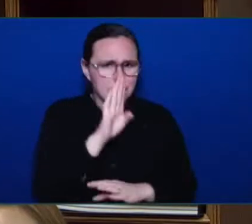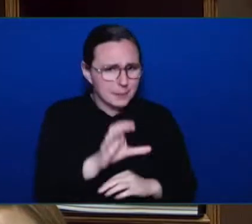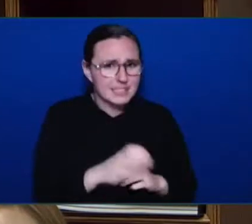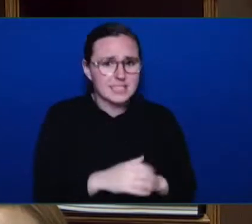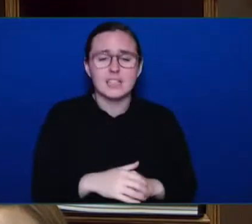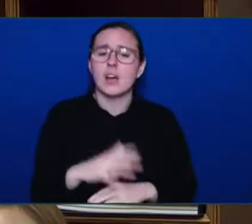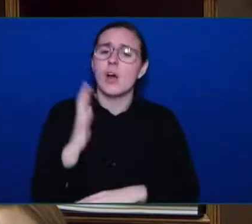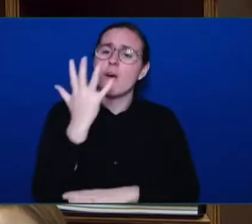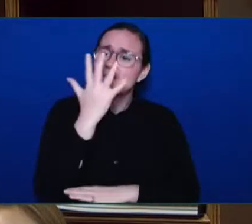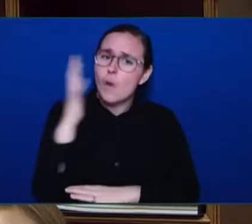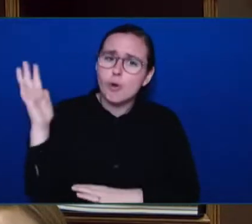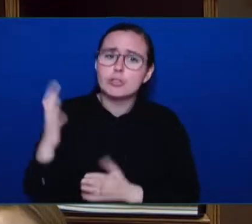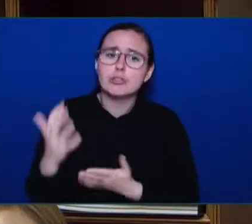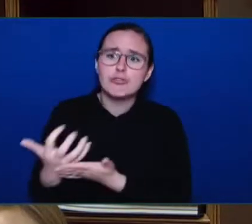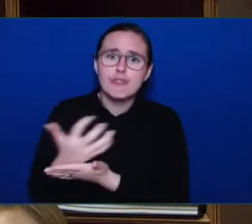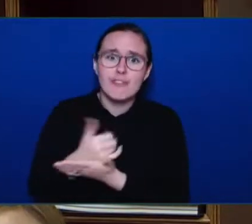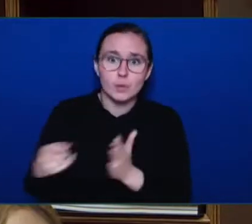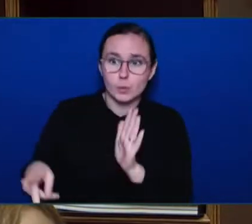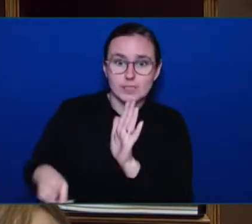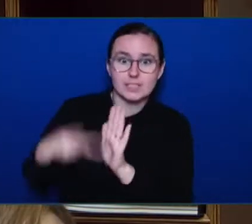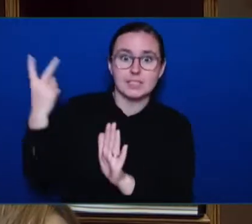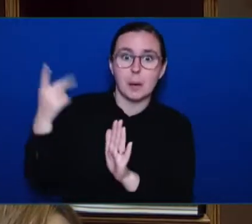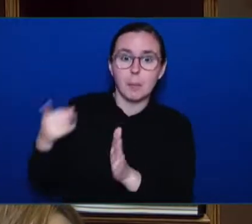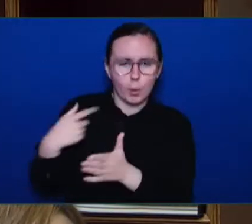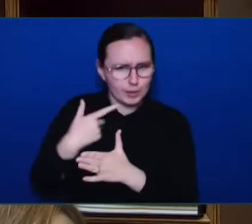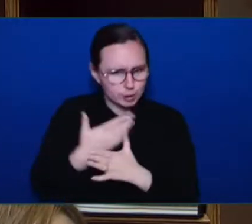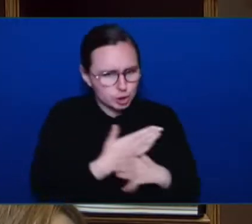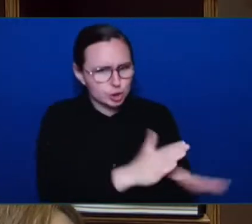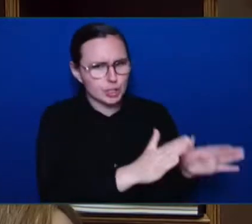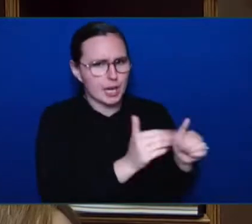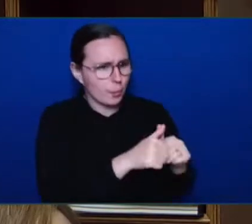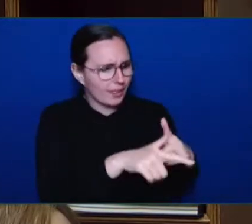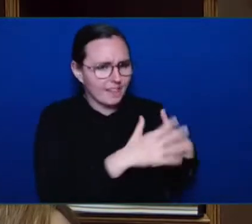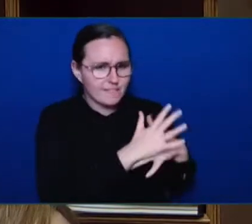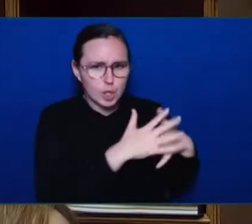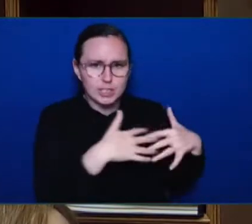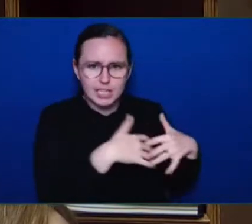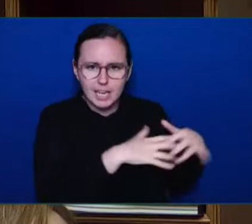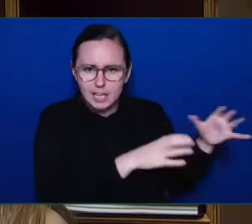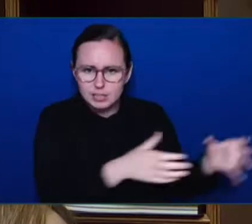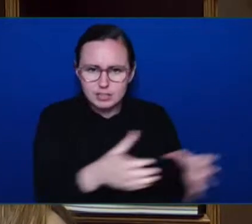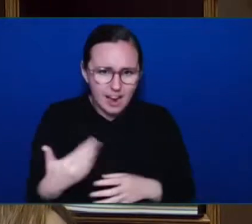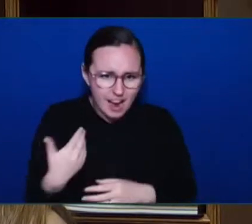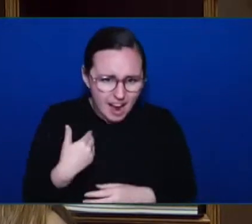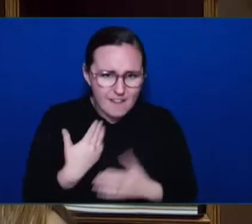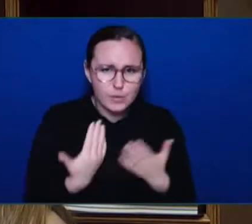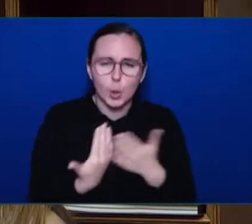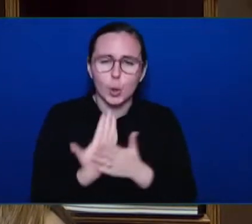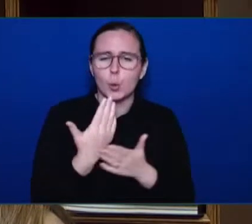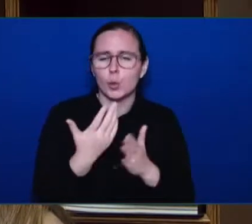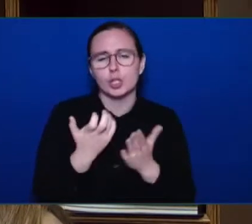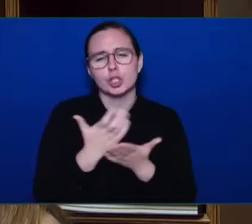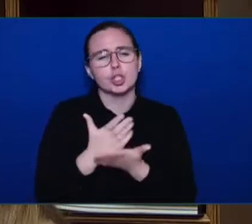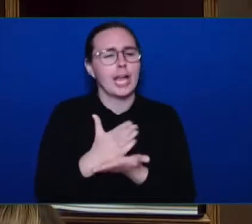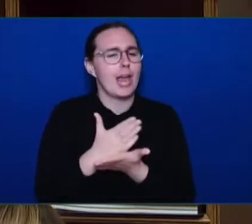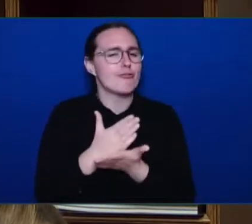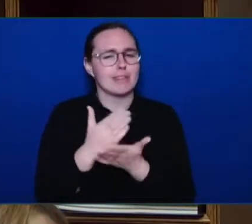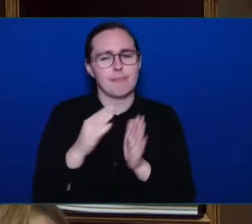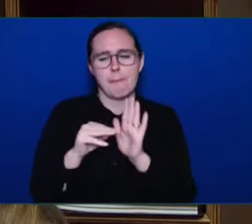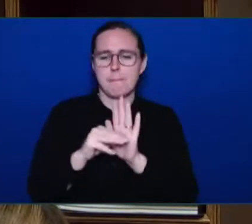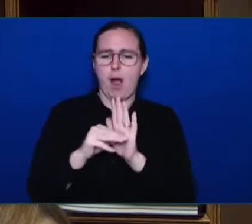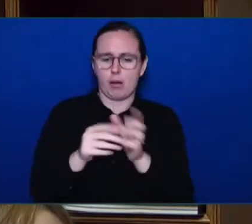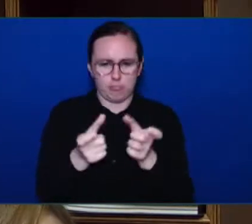as part of our co-developed new forestry revenue sharing model, whether it be sharing gaming grant money,